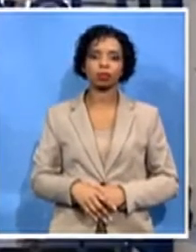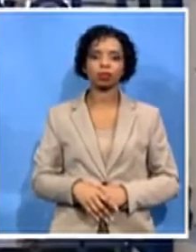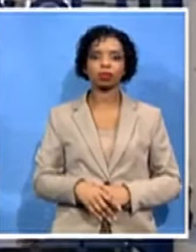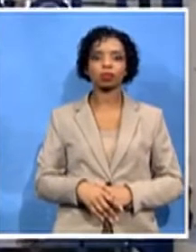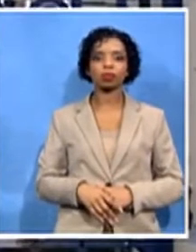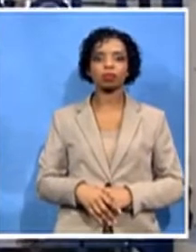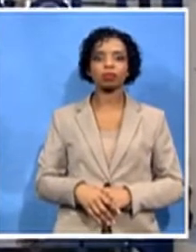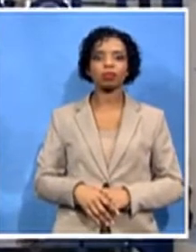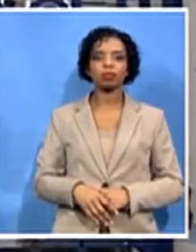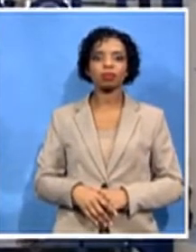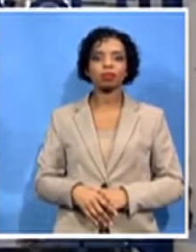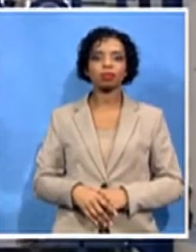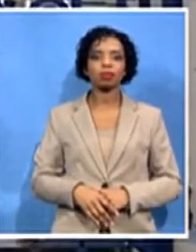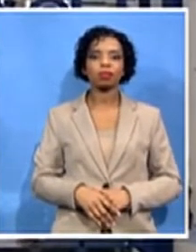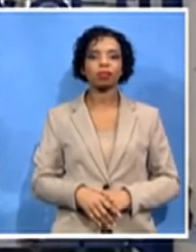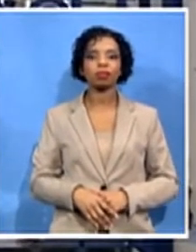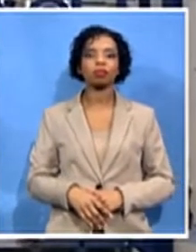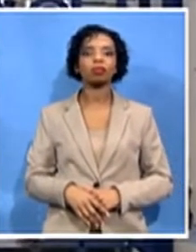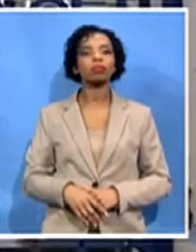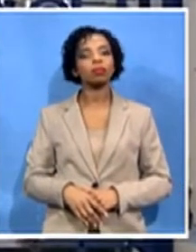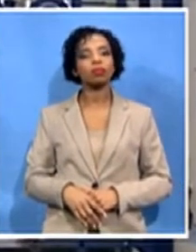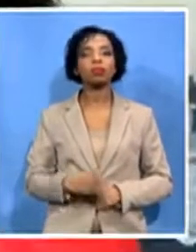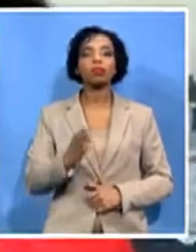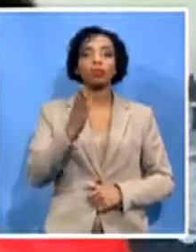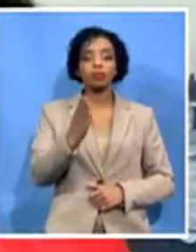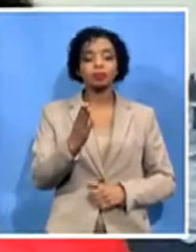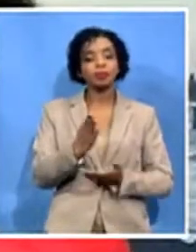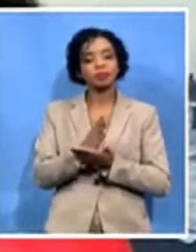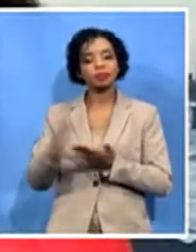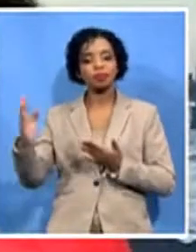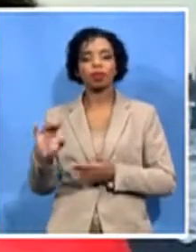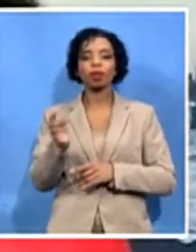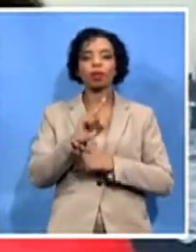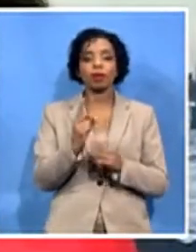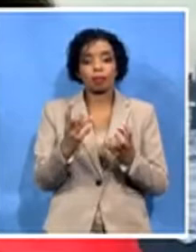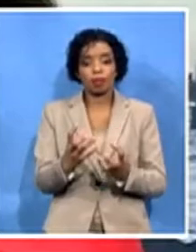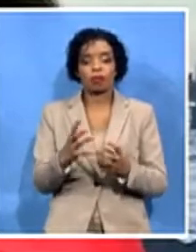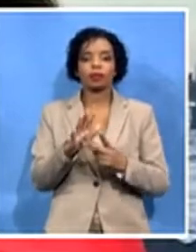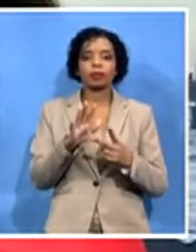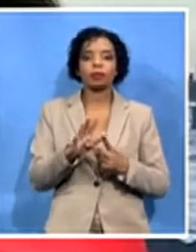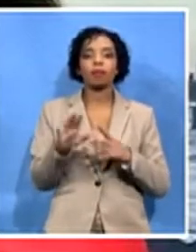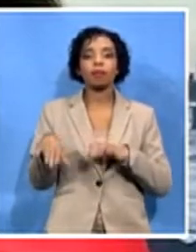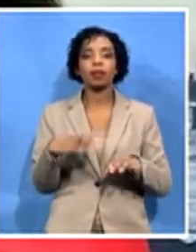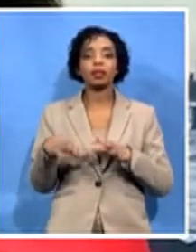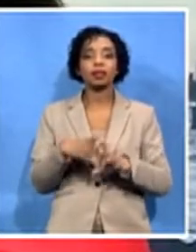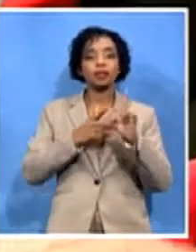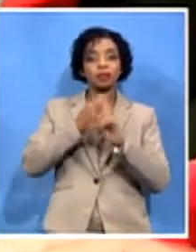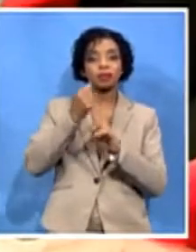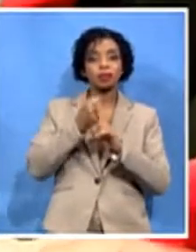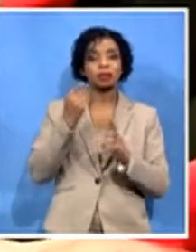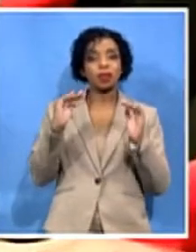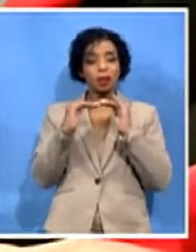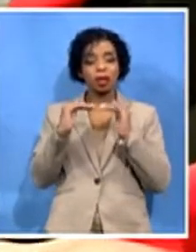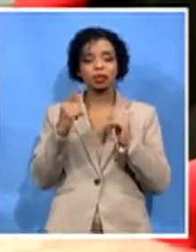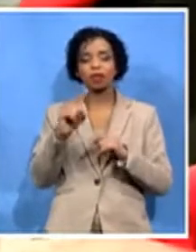Eradication of poverty, active economic participation and equality for all, now a primary concern for those who bear his name,